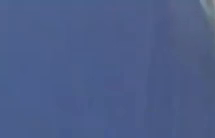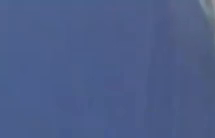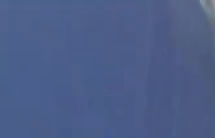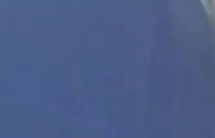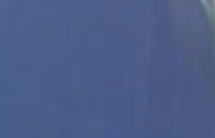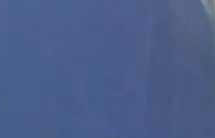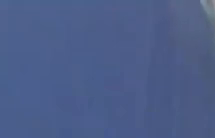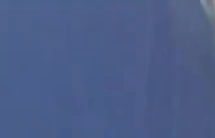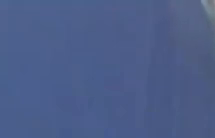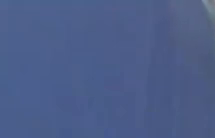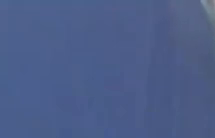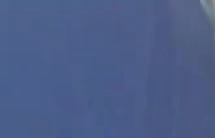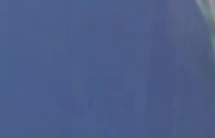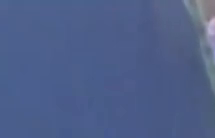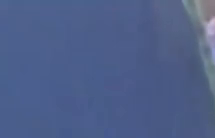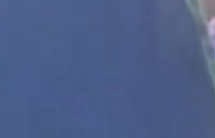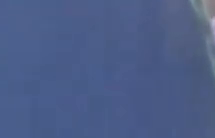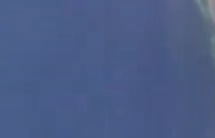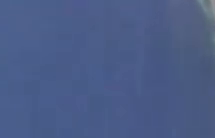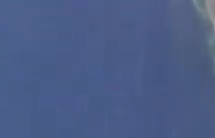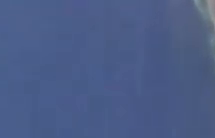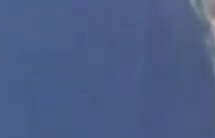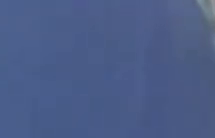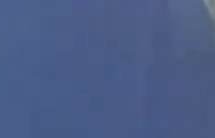Okay. Excellent.